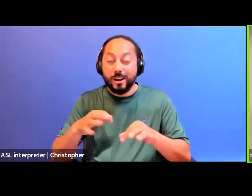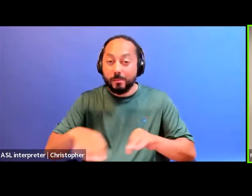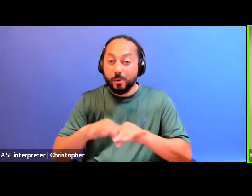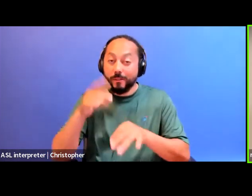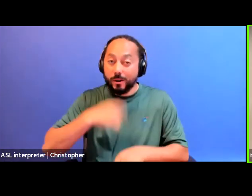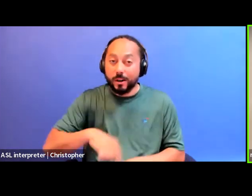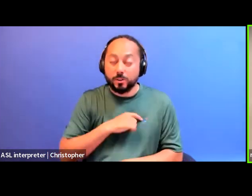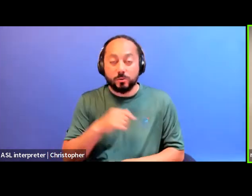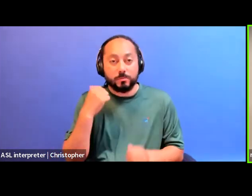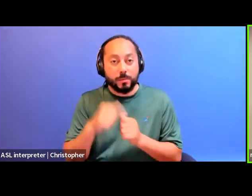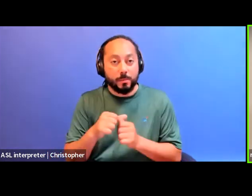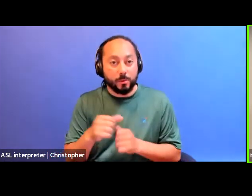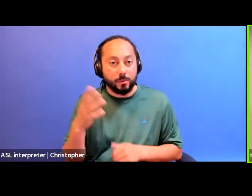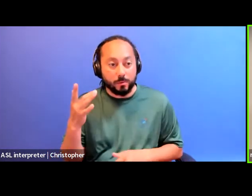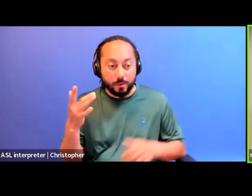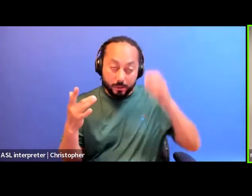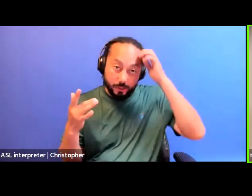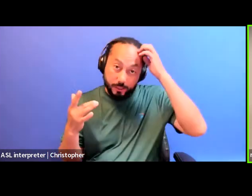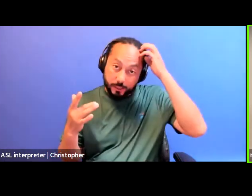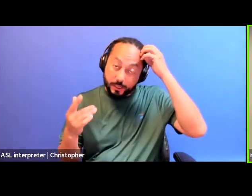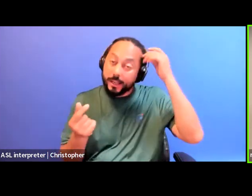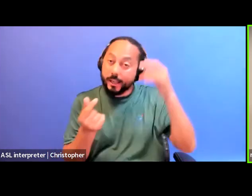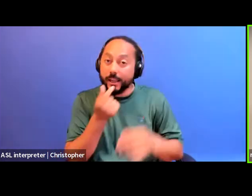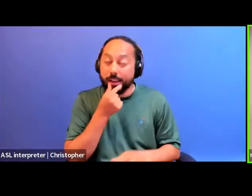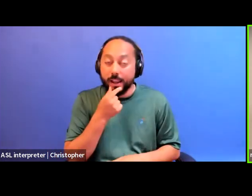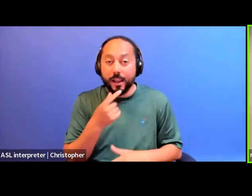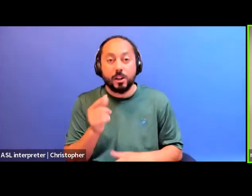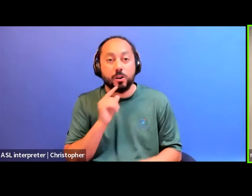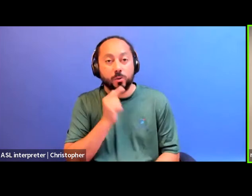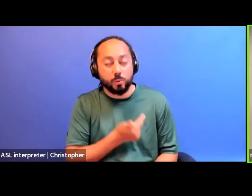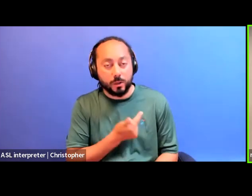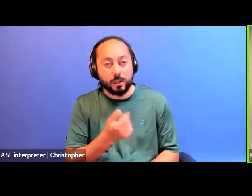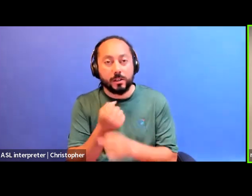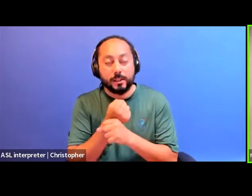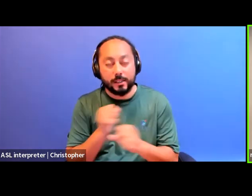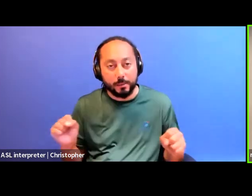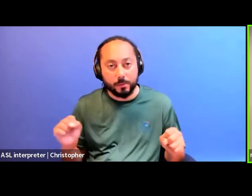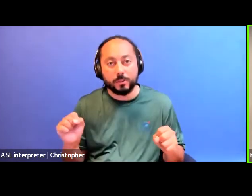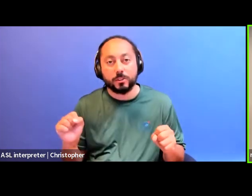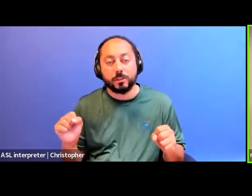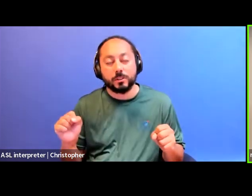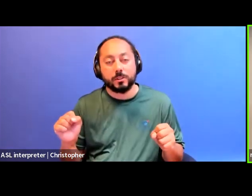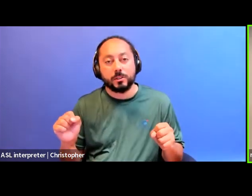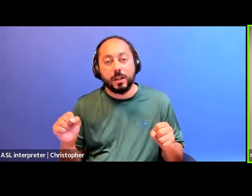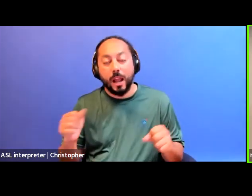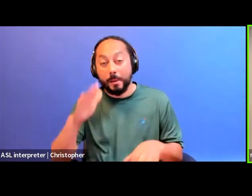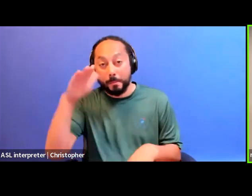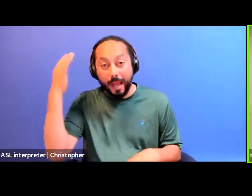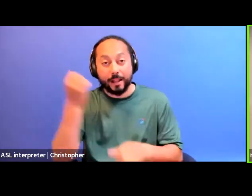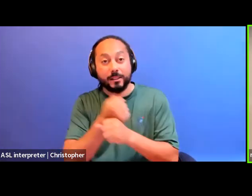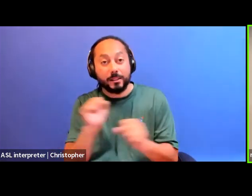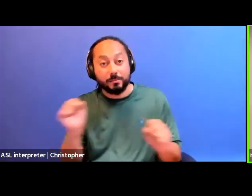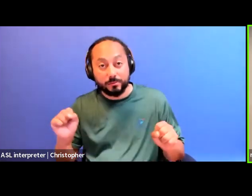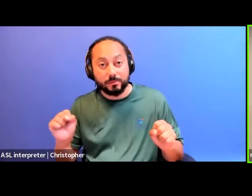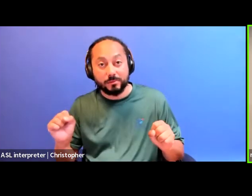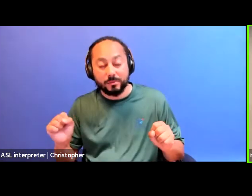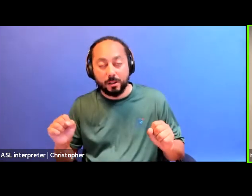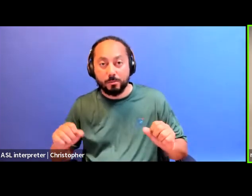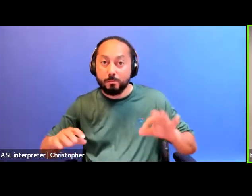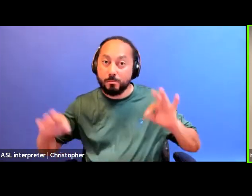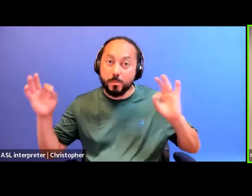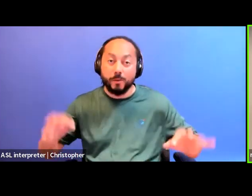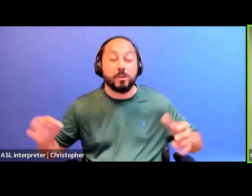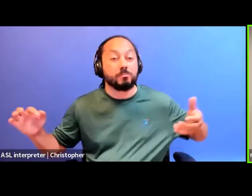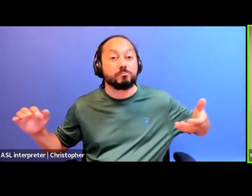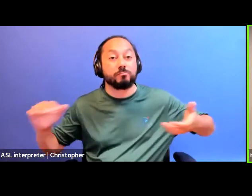is that gay and queer liberation movements, black liberation movements have not been perfectly connected over time,